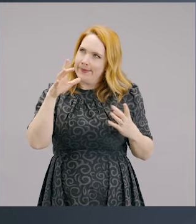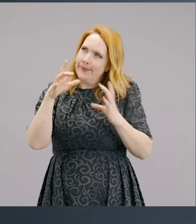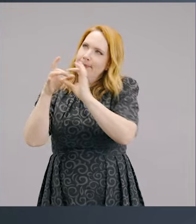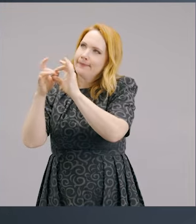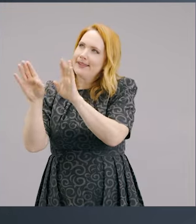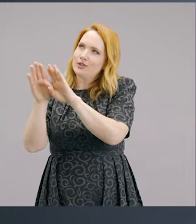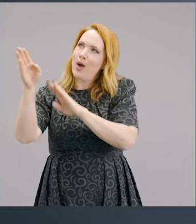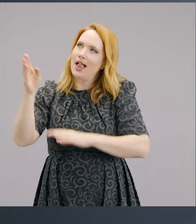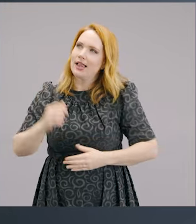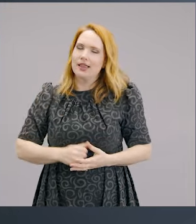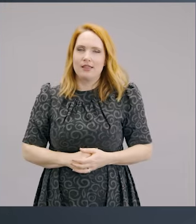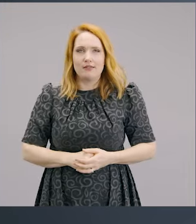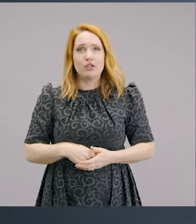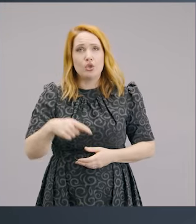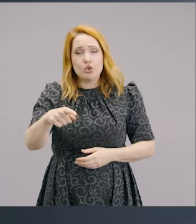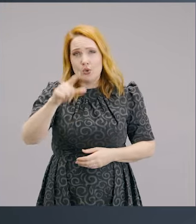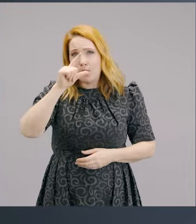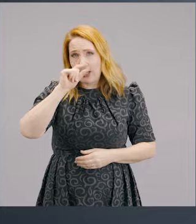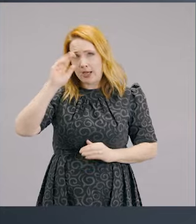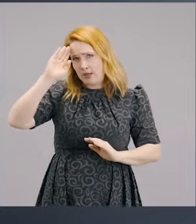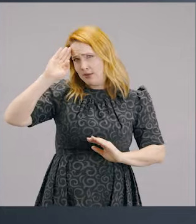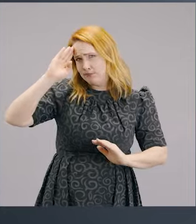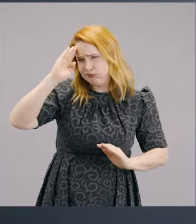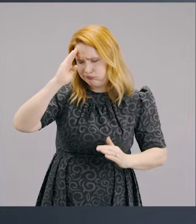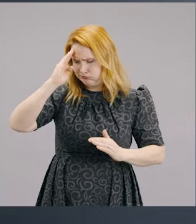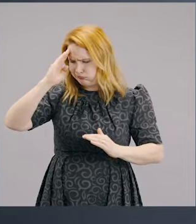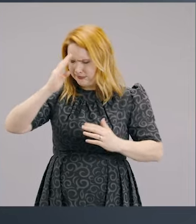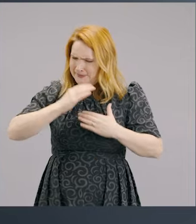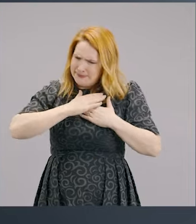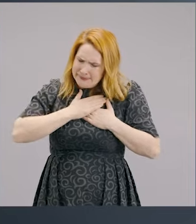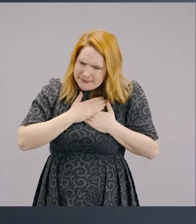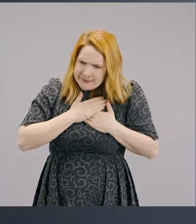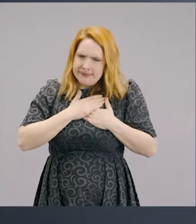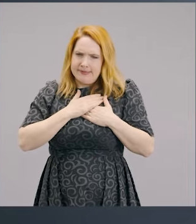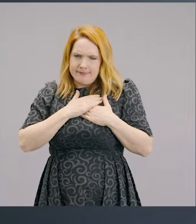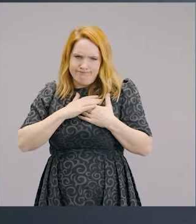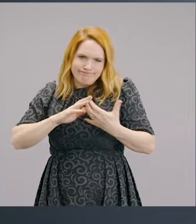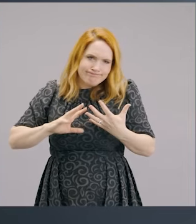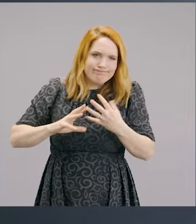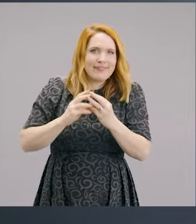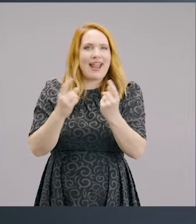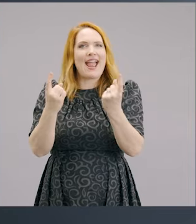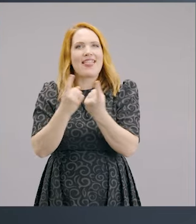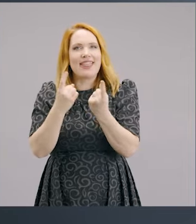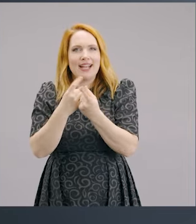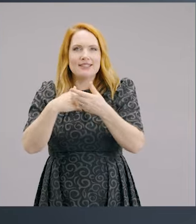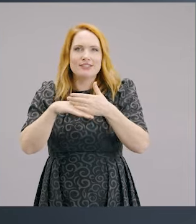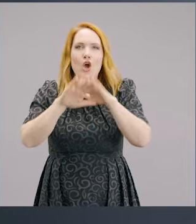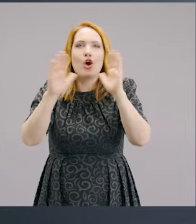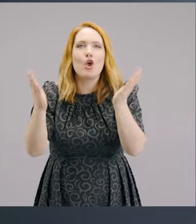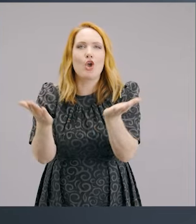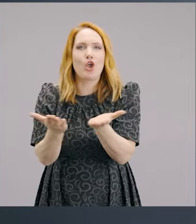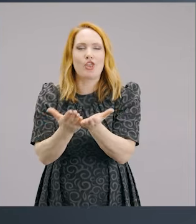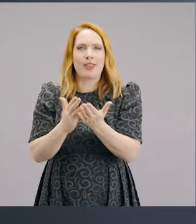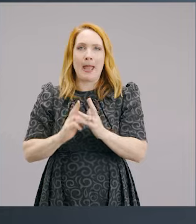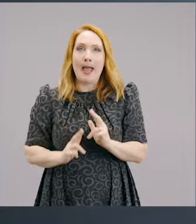See, we can either be diligently and passionately working to build up things on earth, building up treasures,